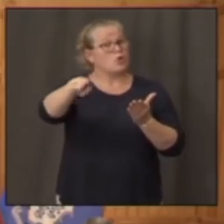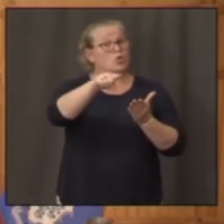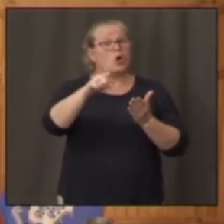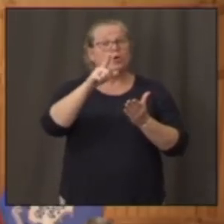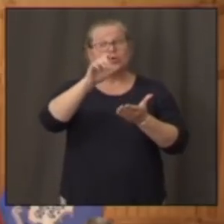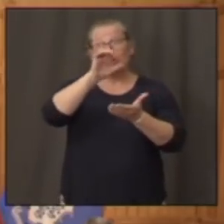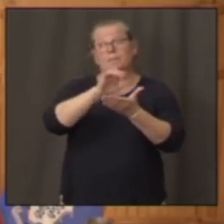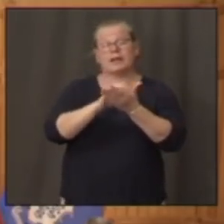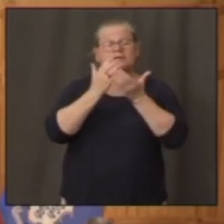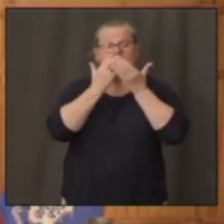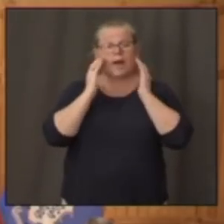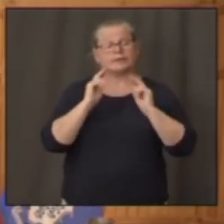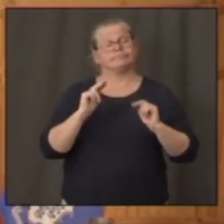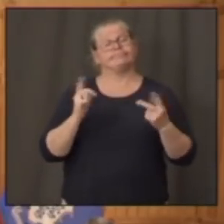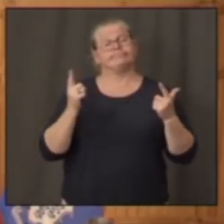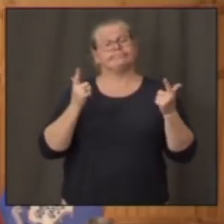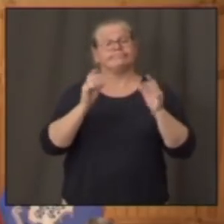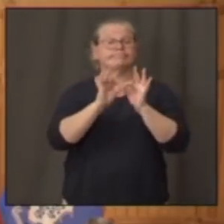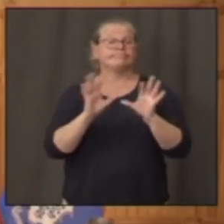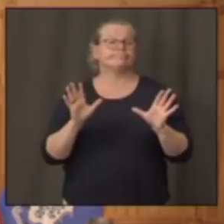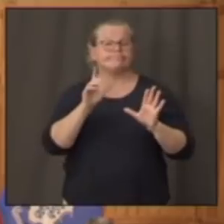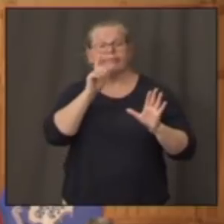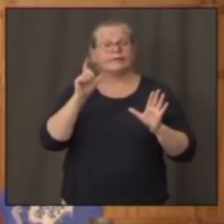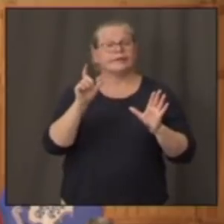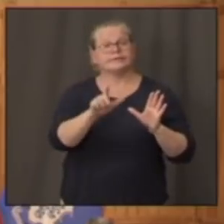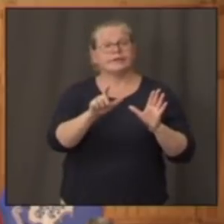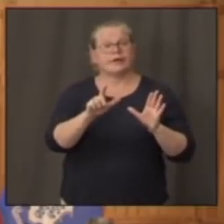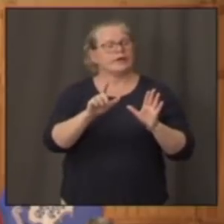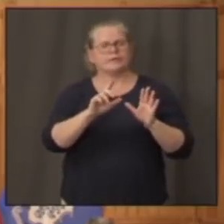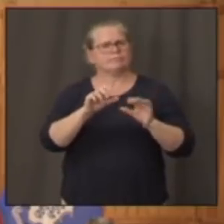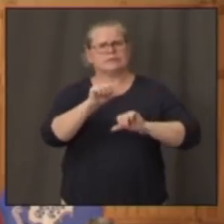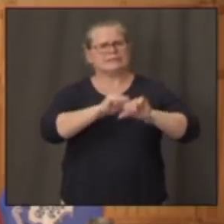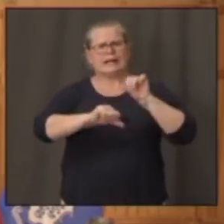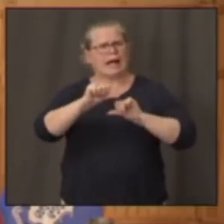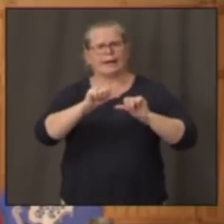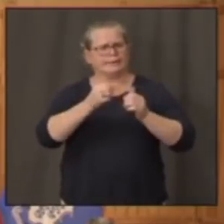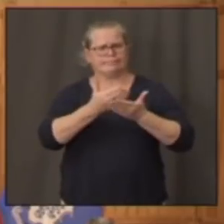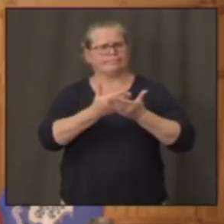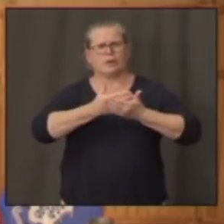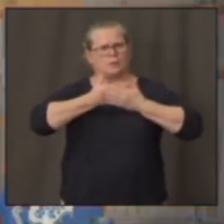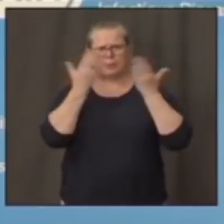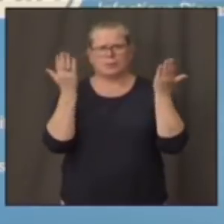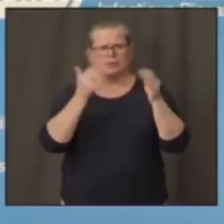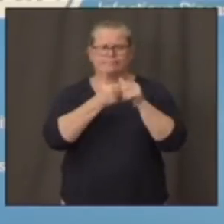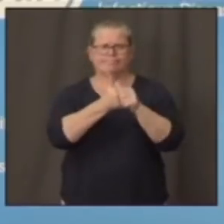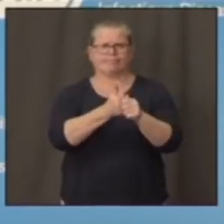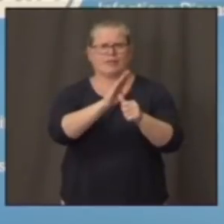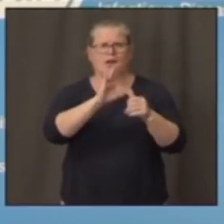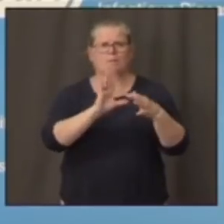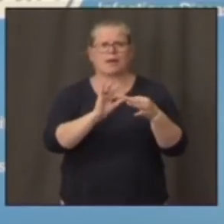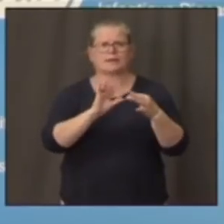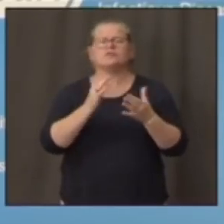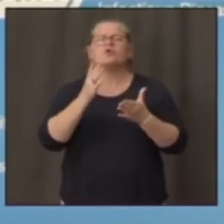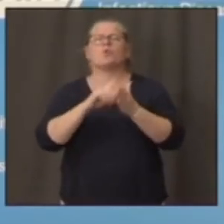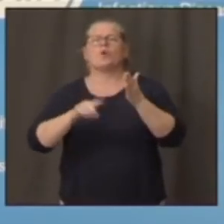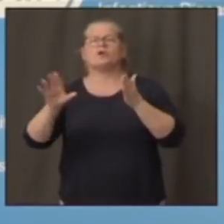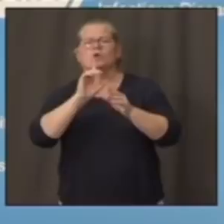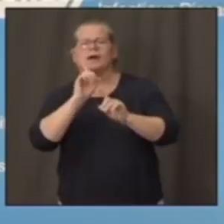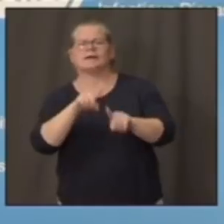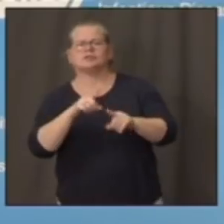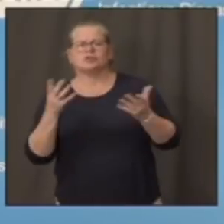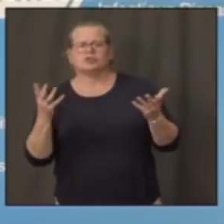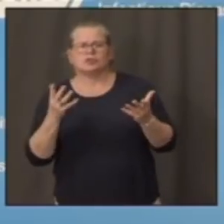mask-wearing is unnecessary and are now using science to back that message? Well, first of all, there are now,